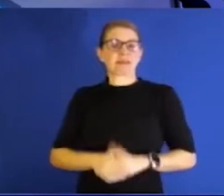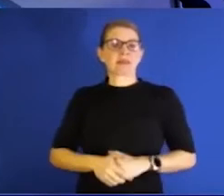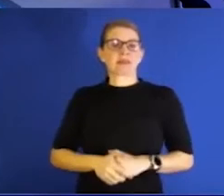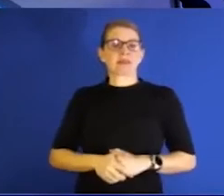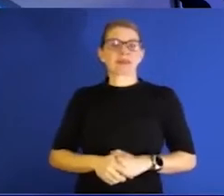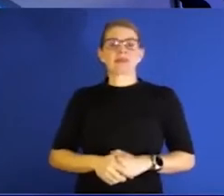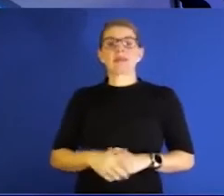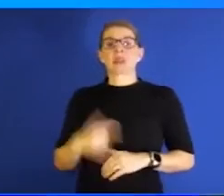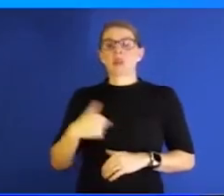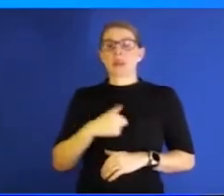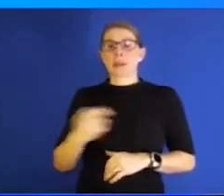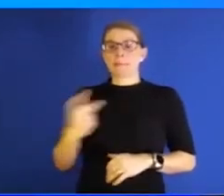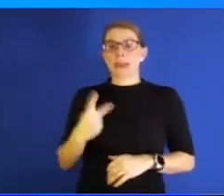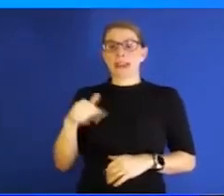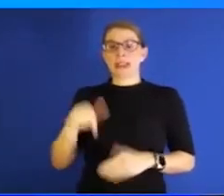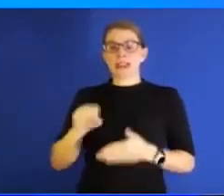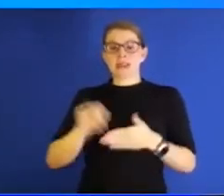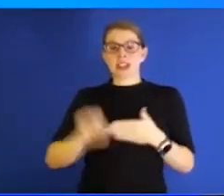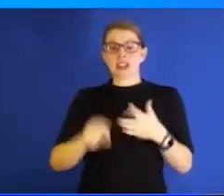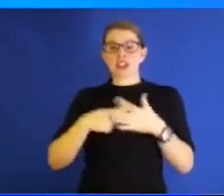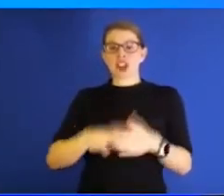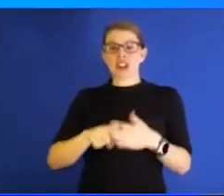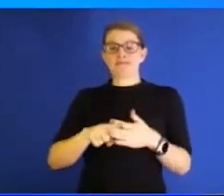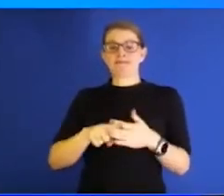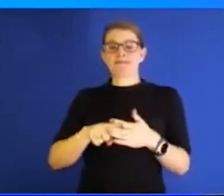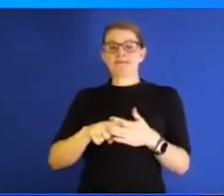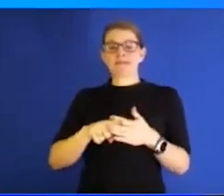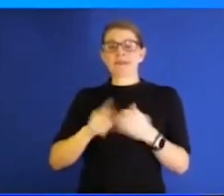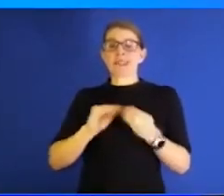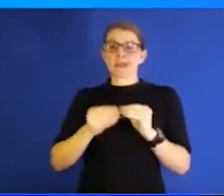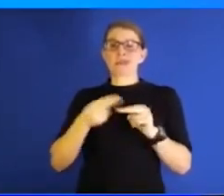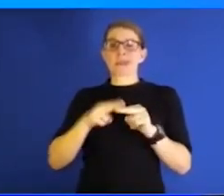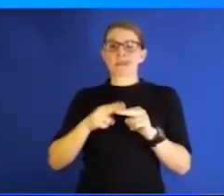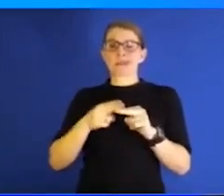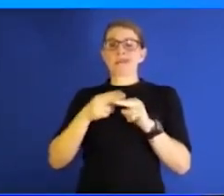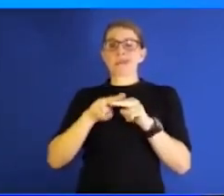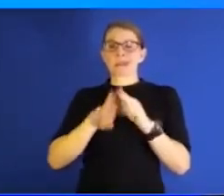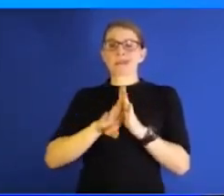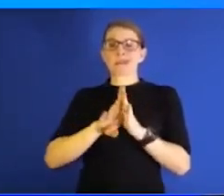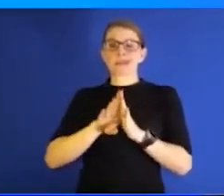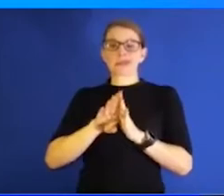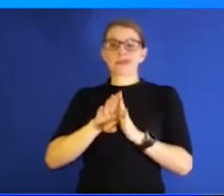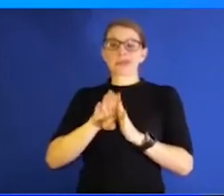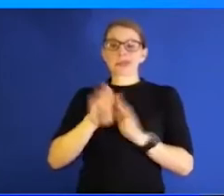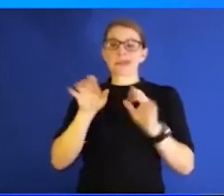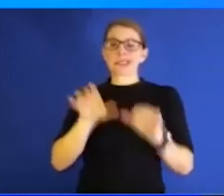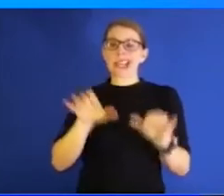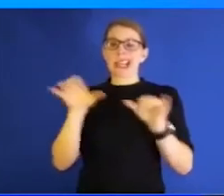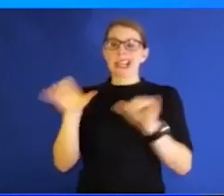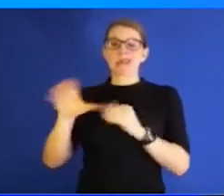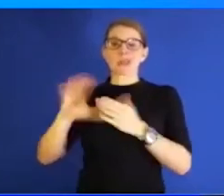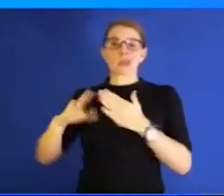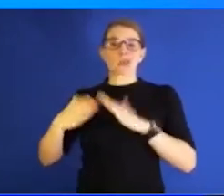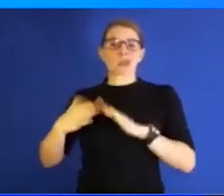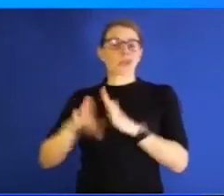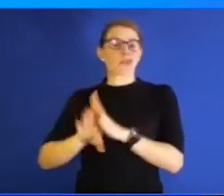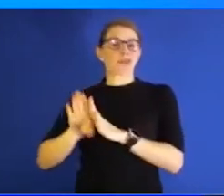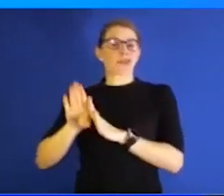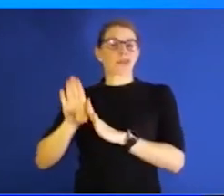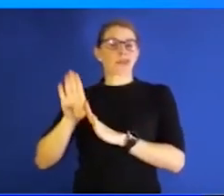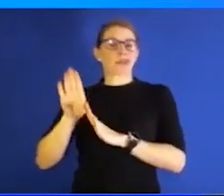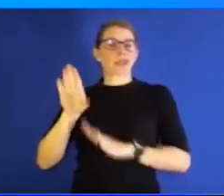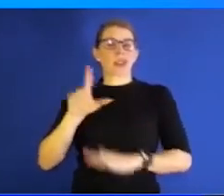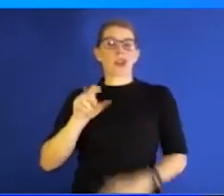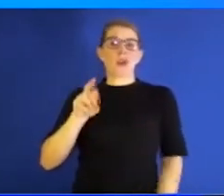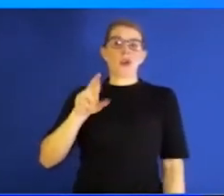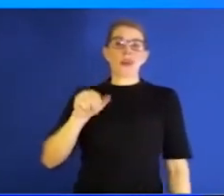and we started seeing those numbers spike. Maybe they spiked. They did go up. Just they did in all of our communities. And certainly Lawrence was not immune